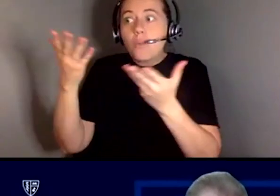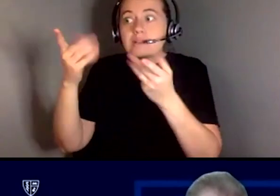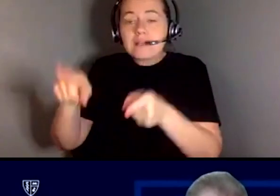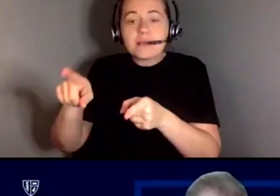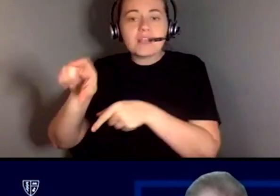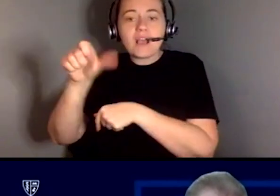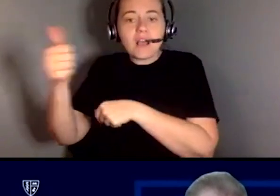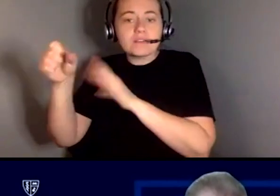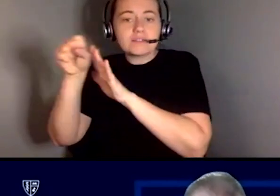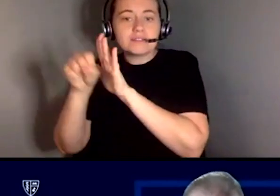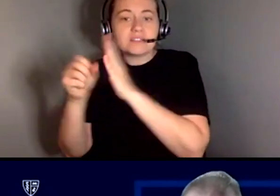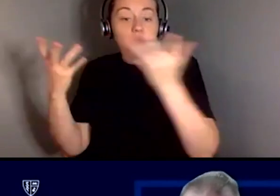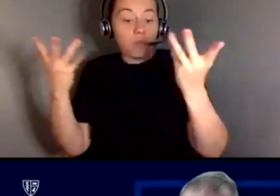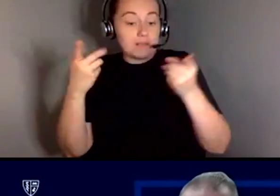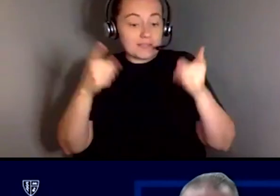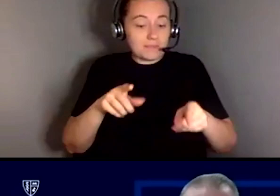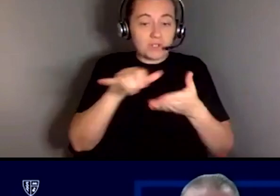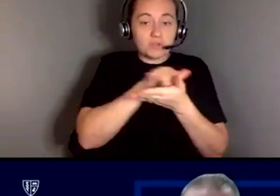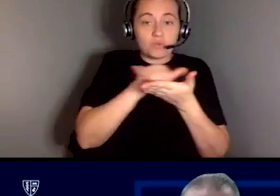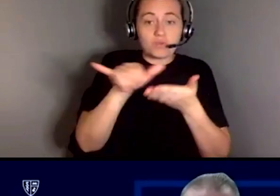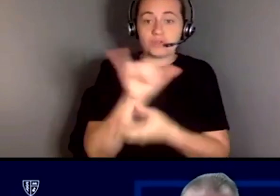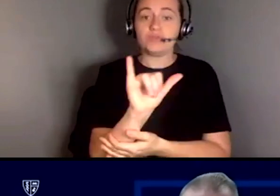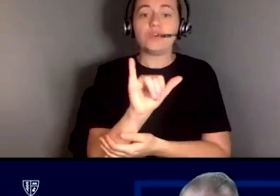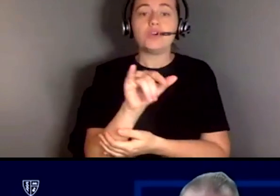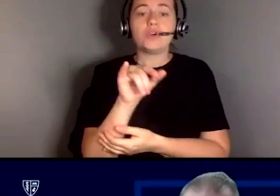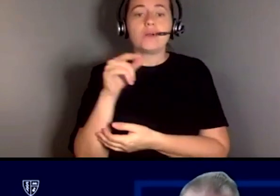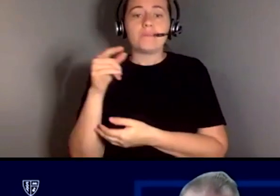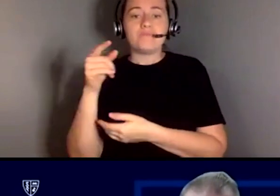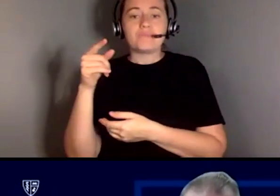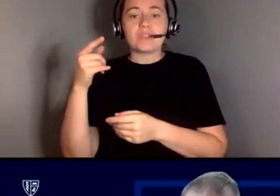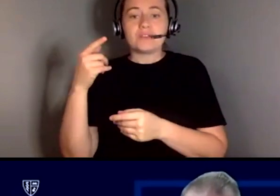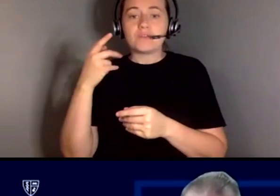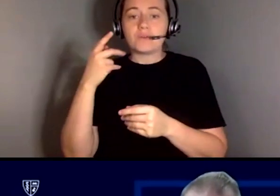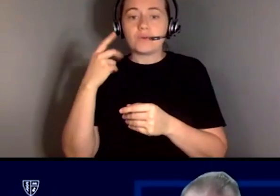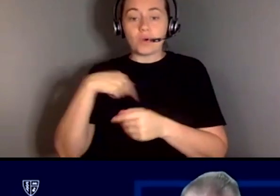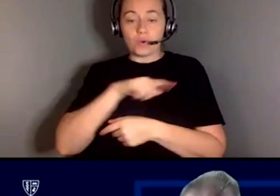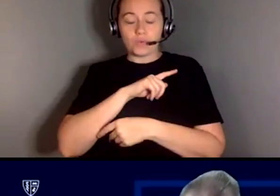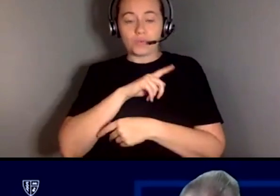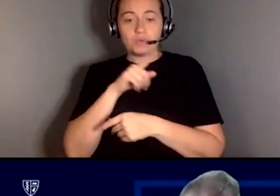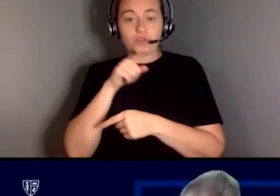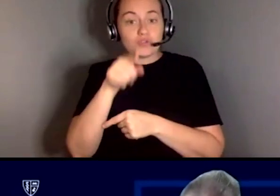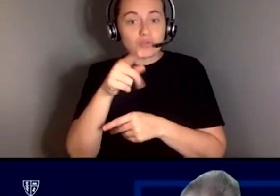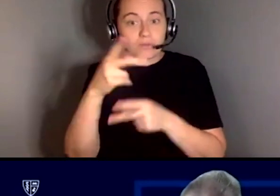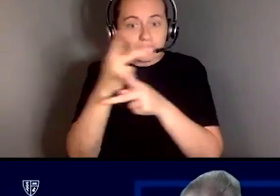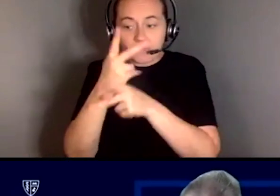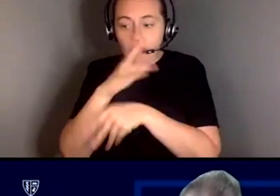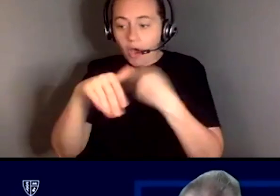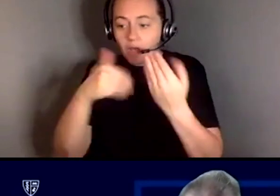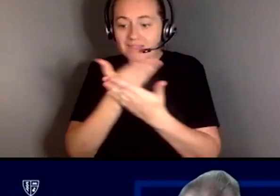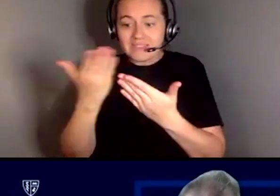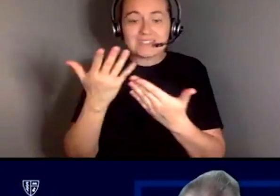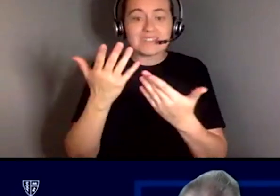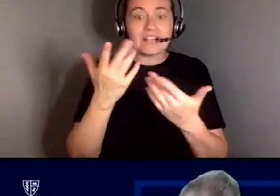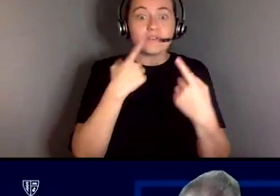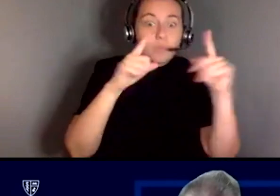on in new york so we're finding out all these different things that may or may not be working and hopefully being able to